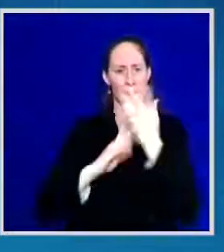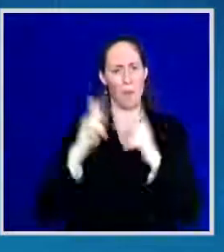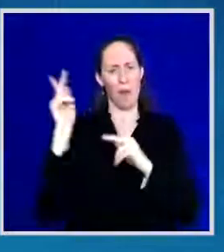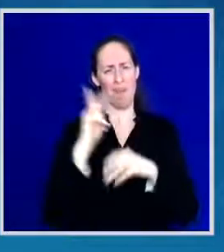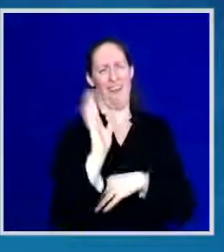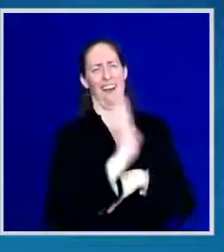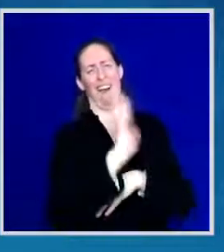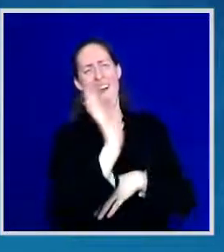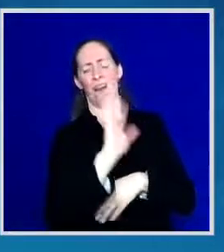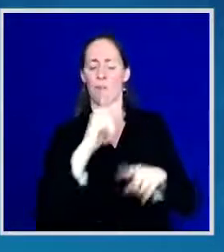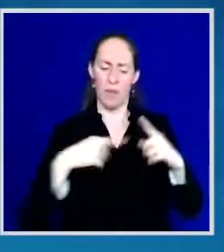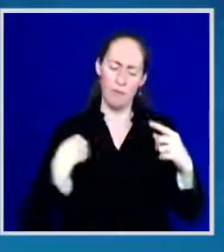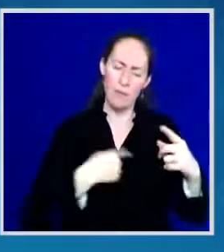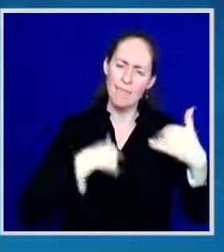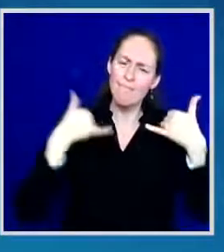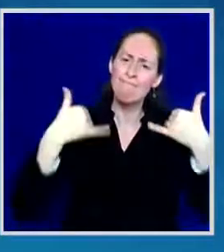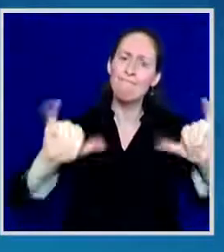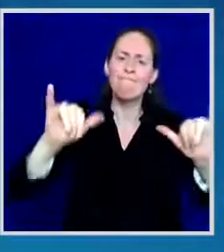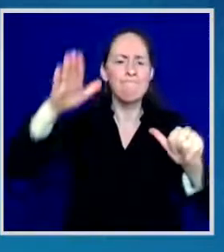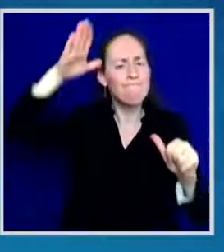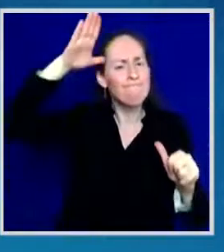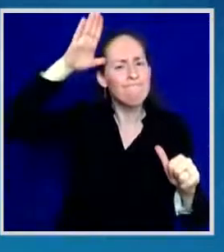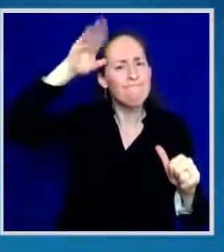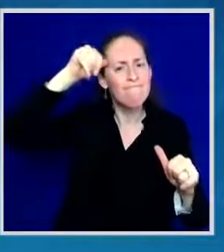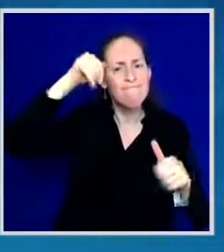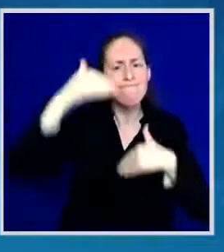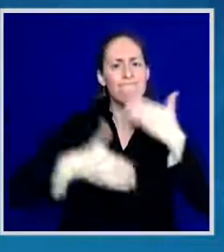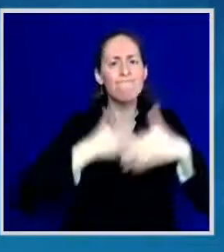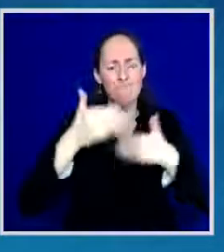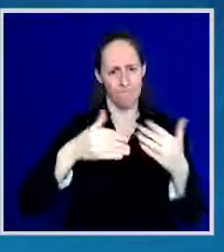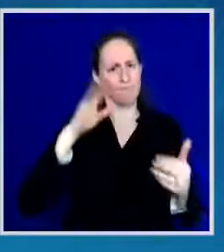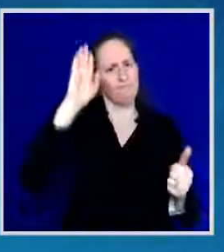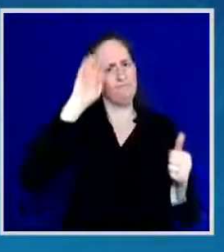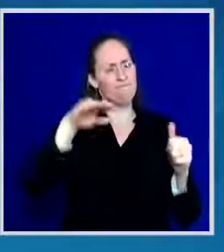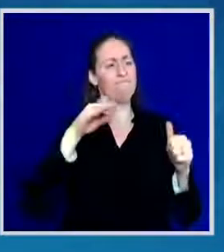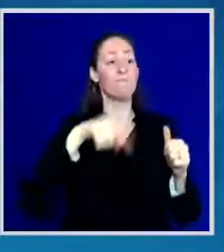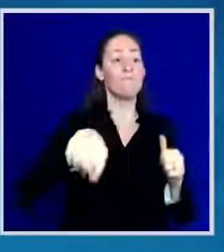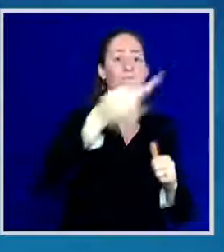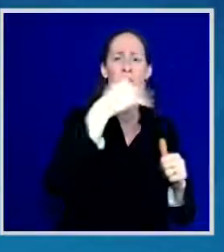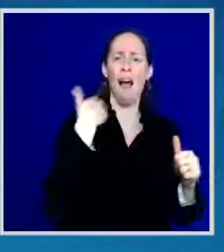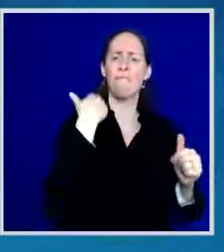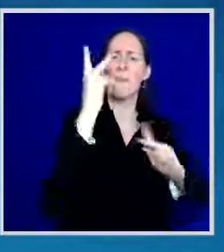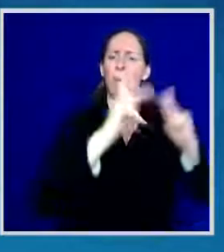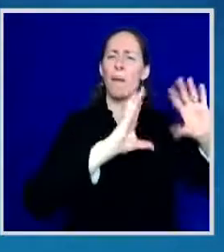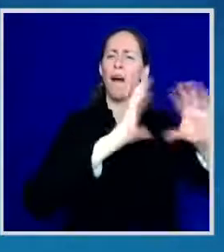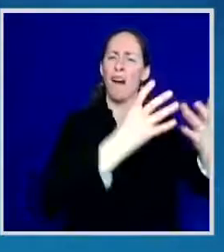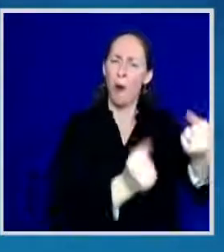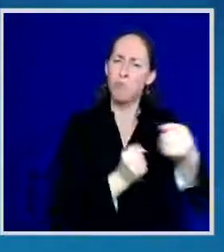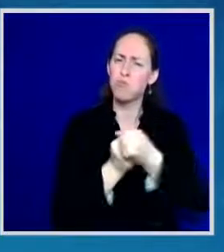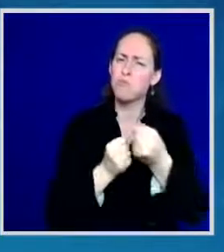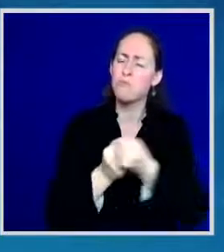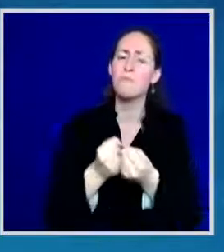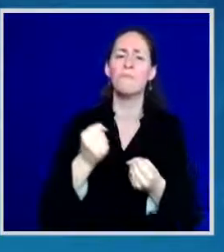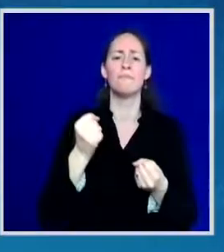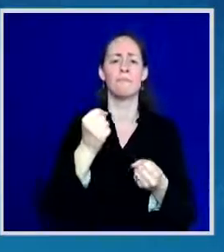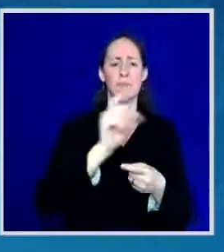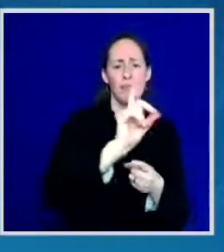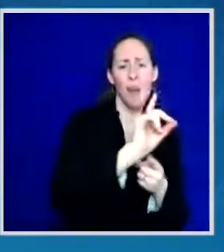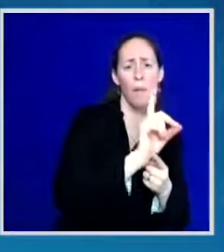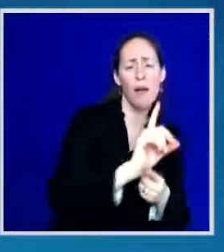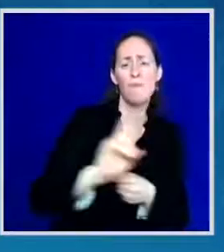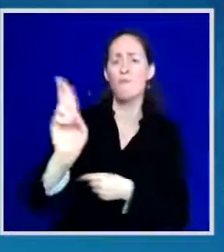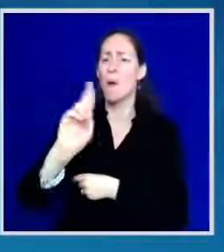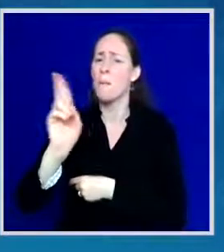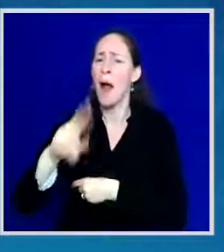And the American people rallied around it across our country. Democrats and Republicans alike voiced